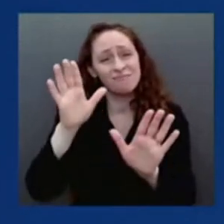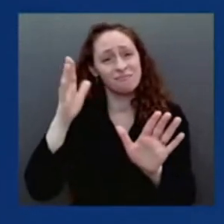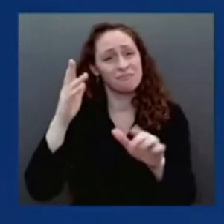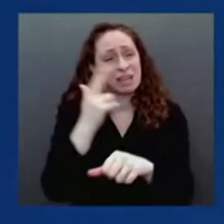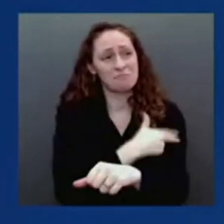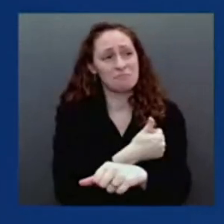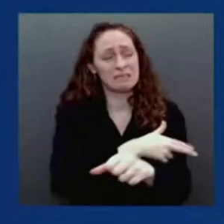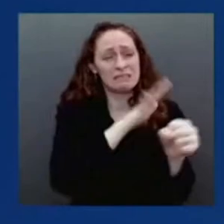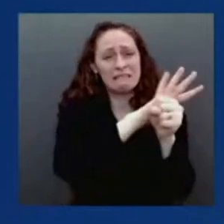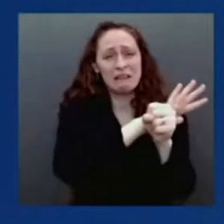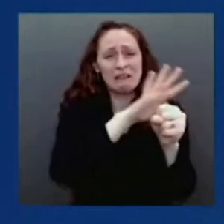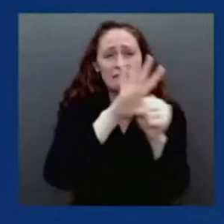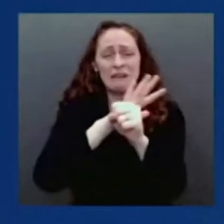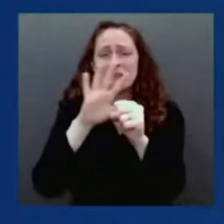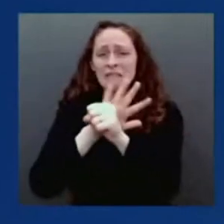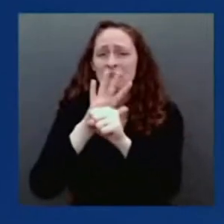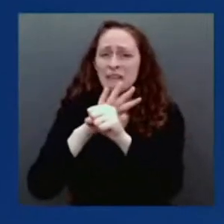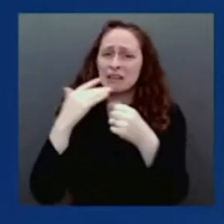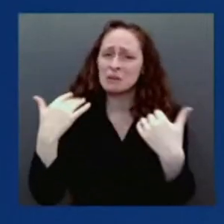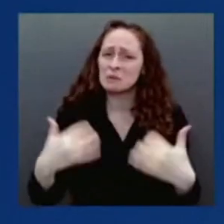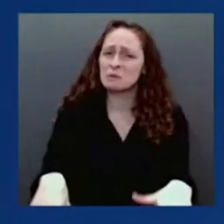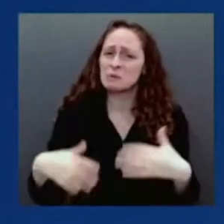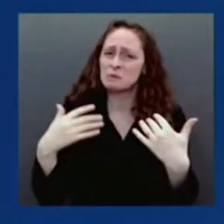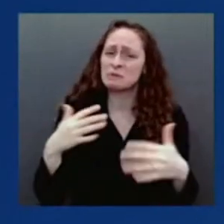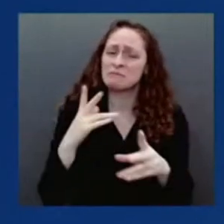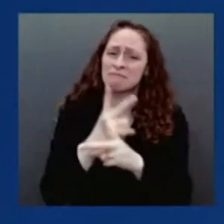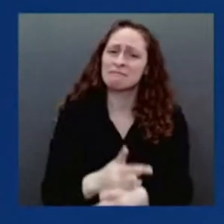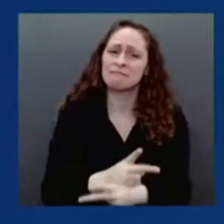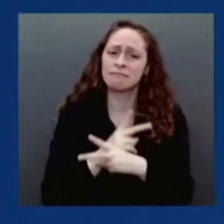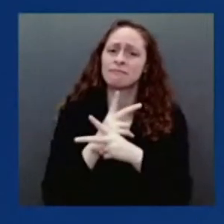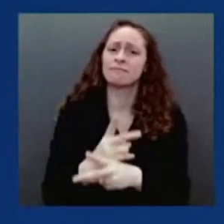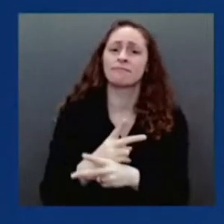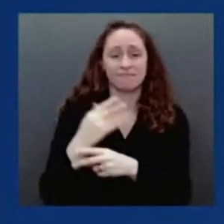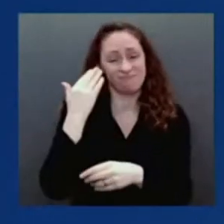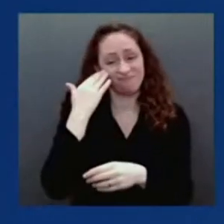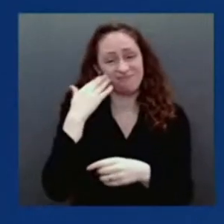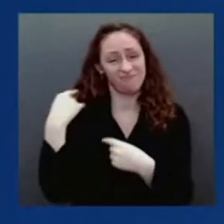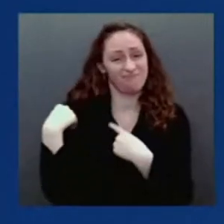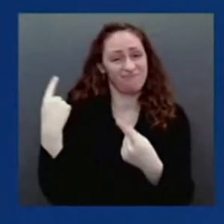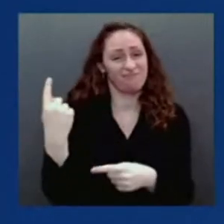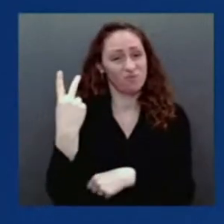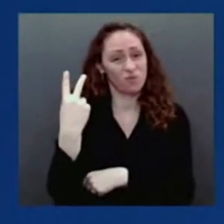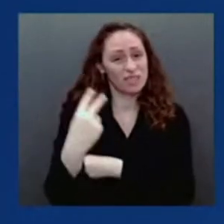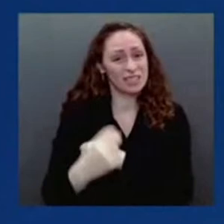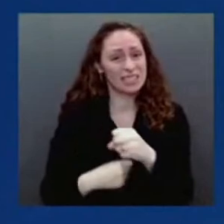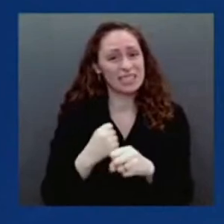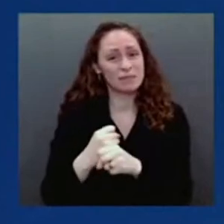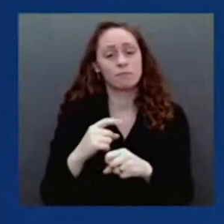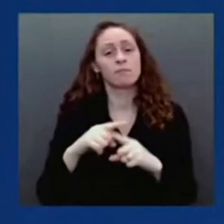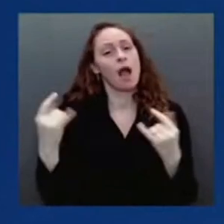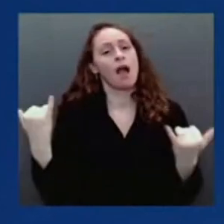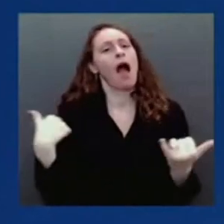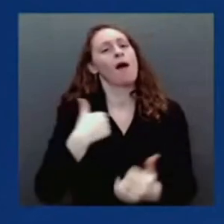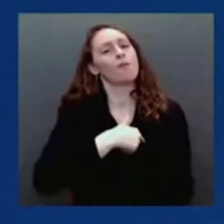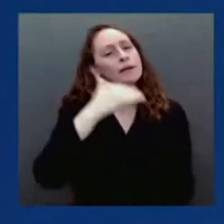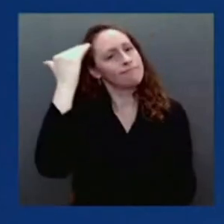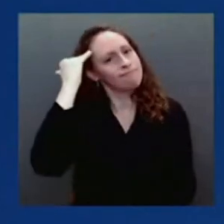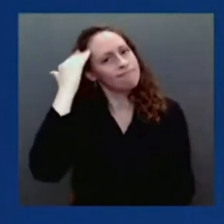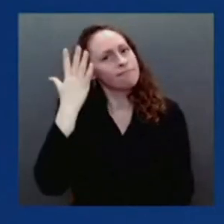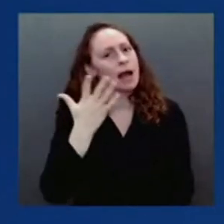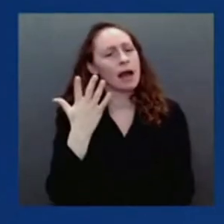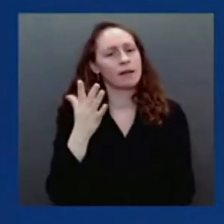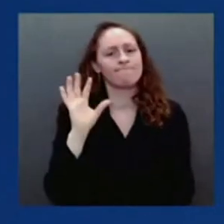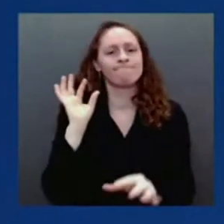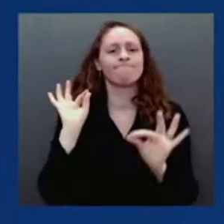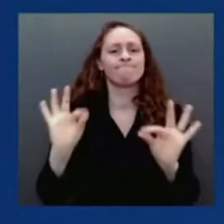into this current moment. Now is the time to do what we know works, wear a mask, get vaccinated and get boosted. Thank you.